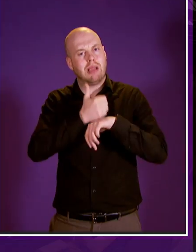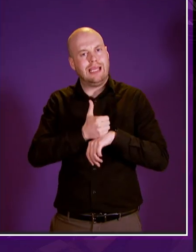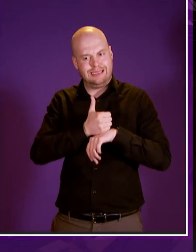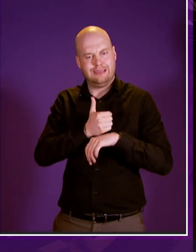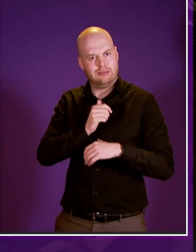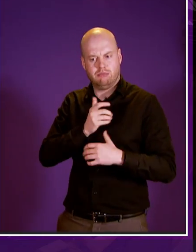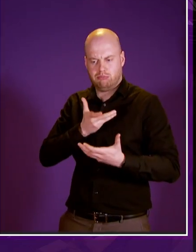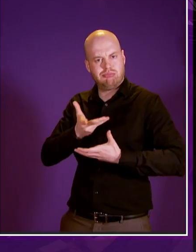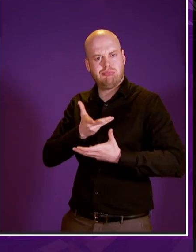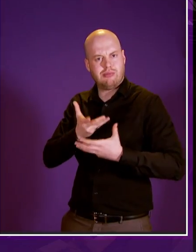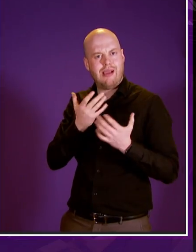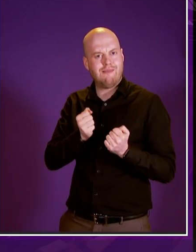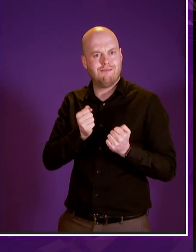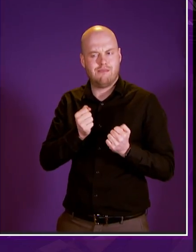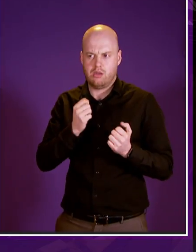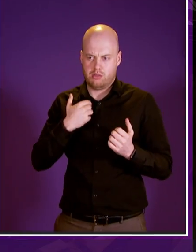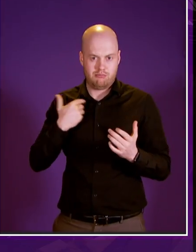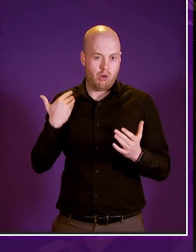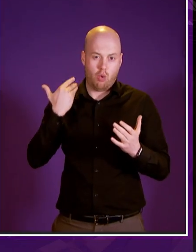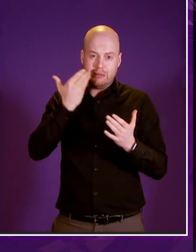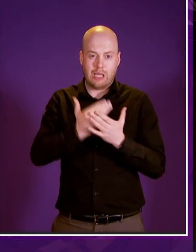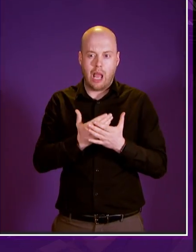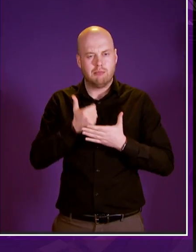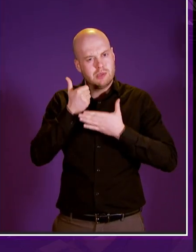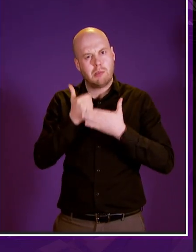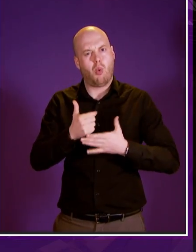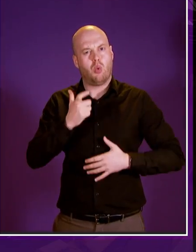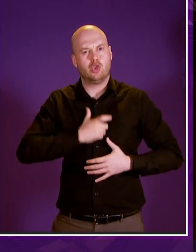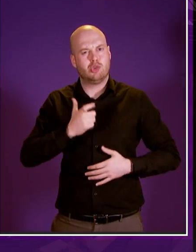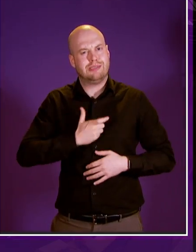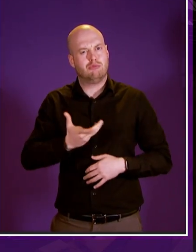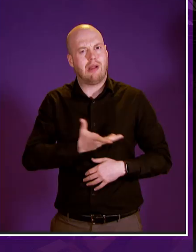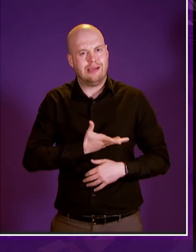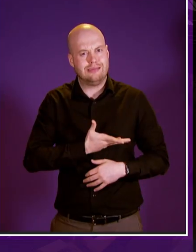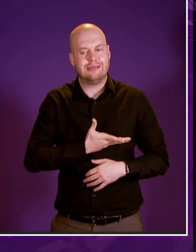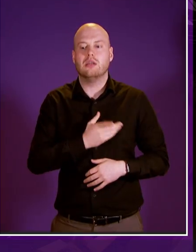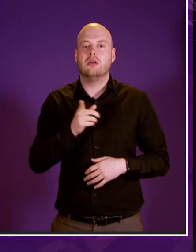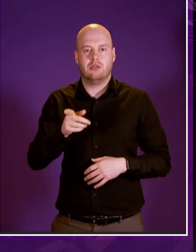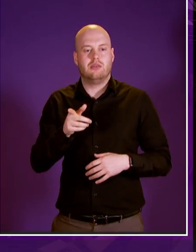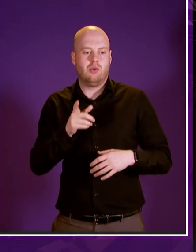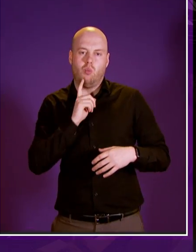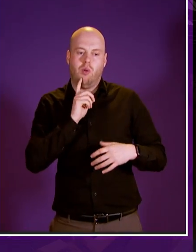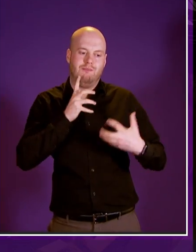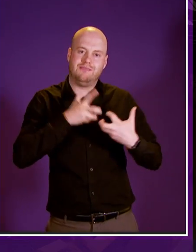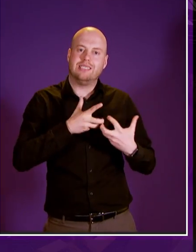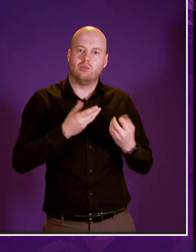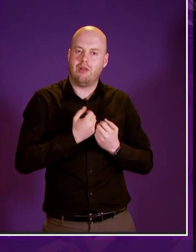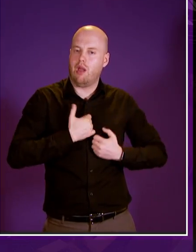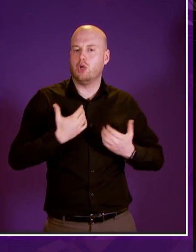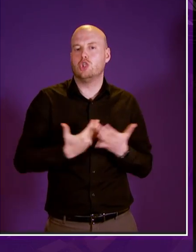tradition of support of human rights we have enshrined this in the principles of the new system and in this legislation